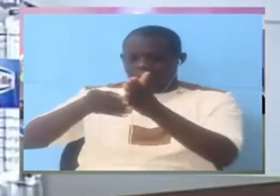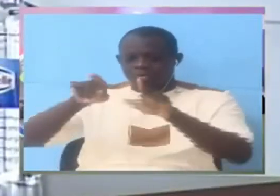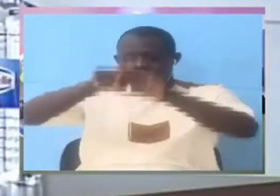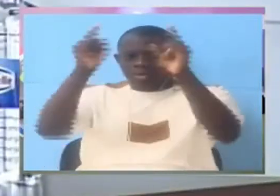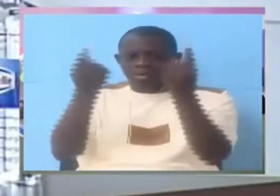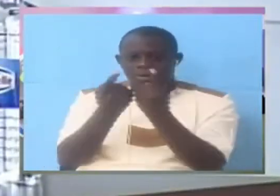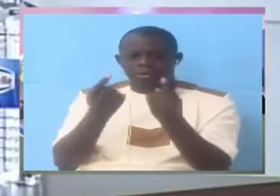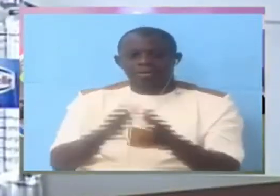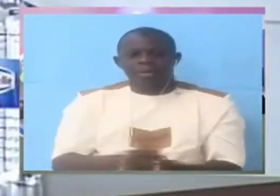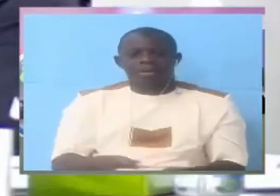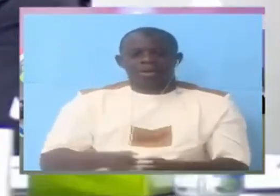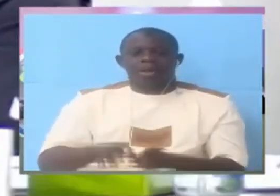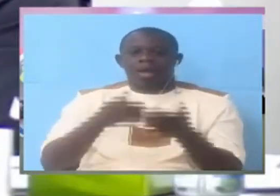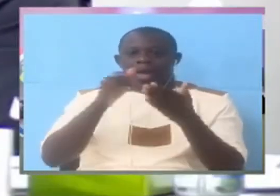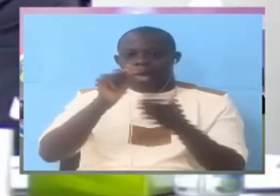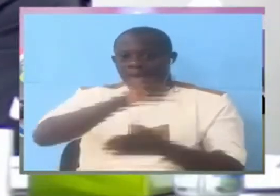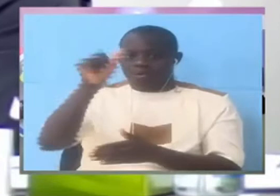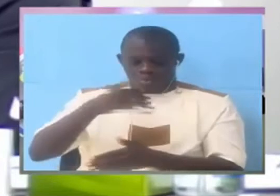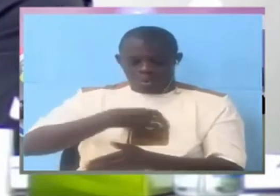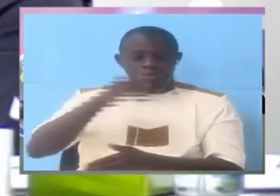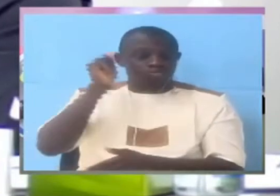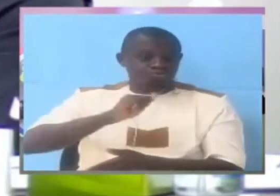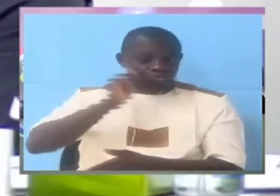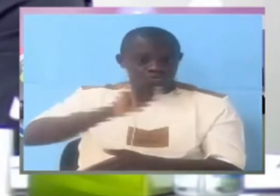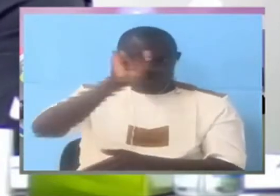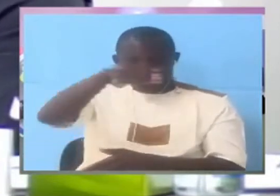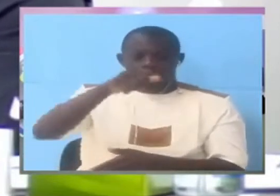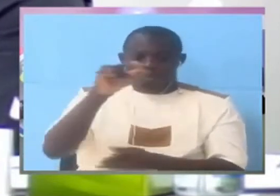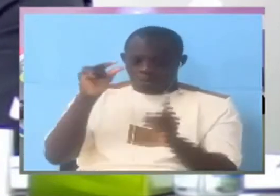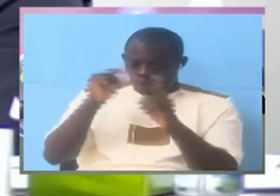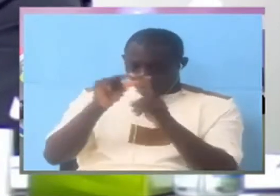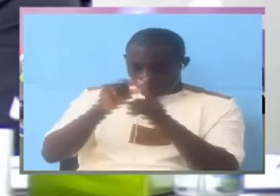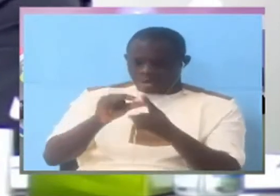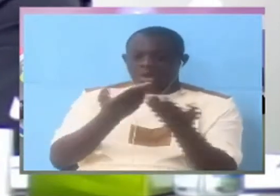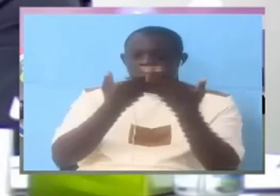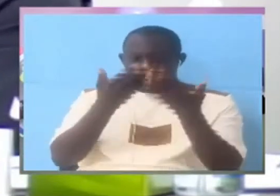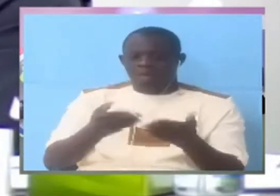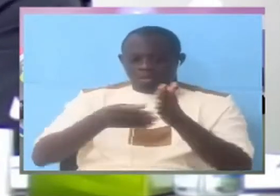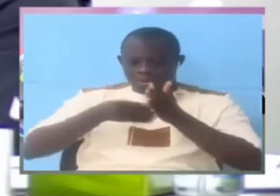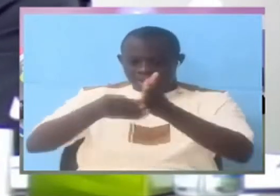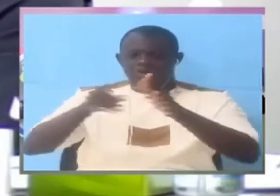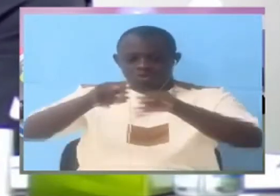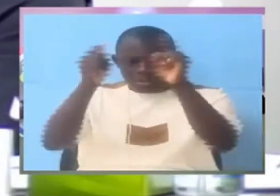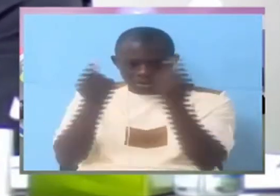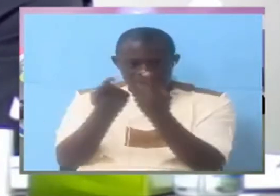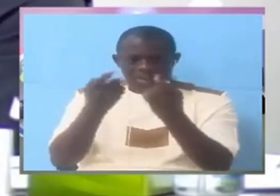and to use your words DG would send it to the department concerned